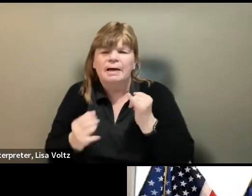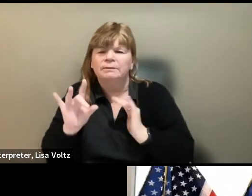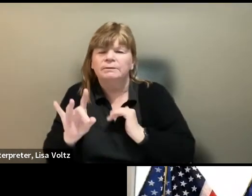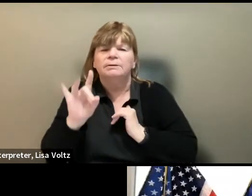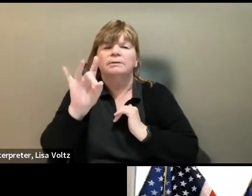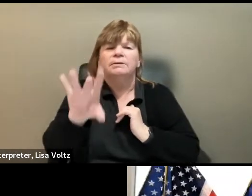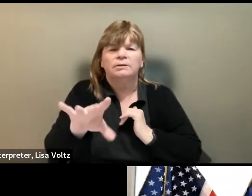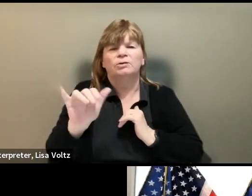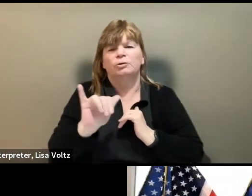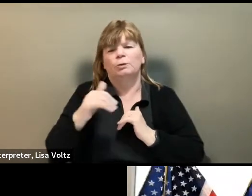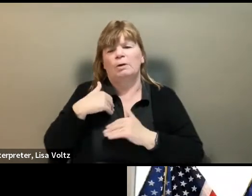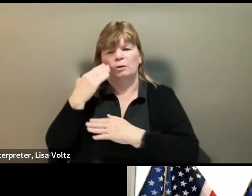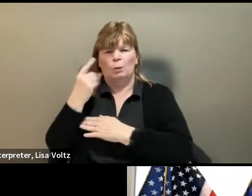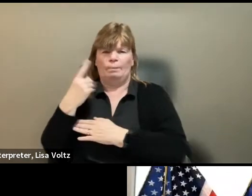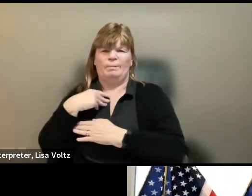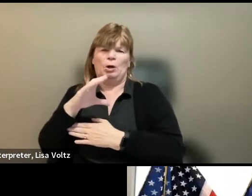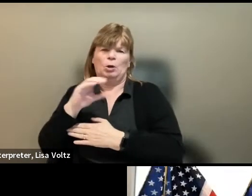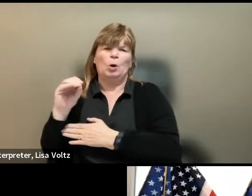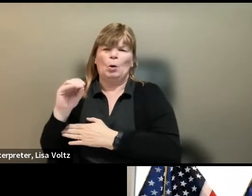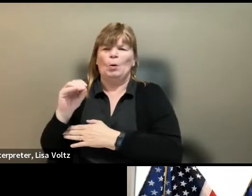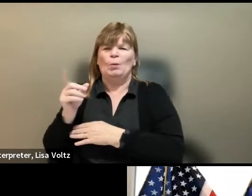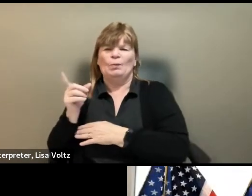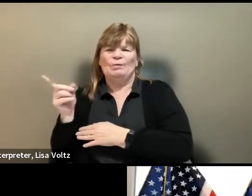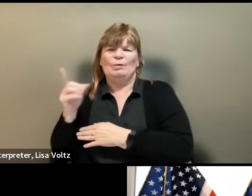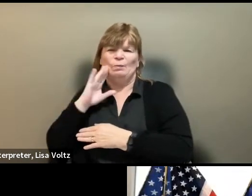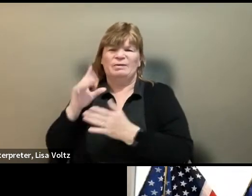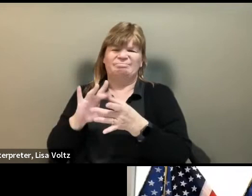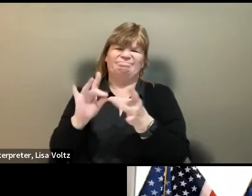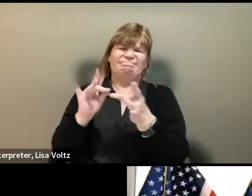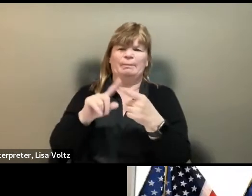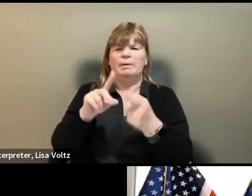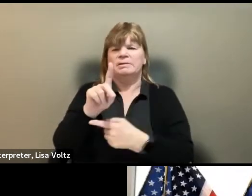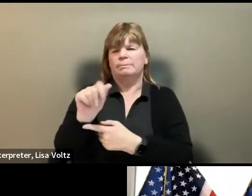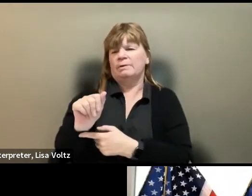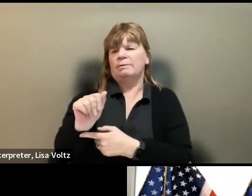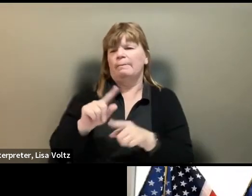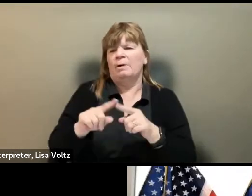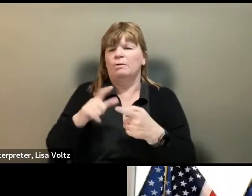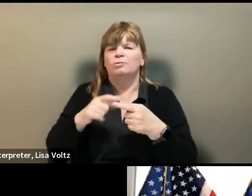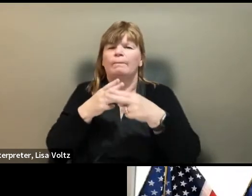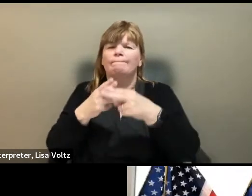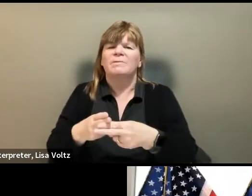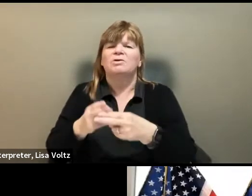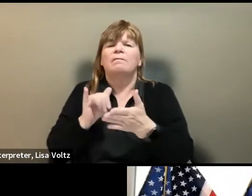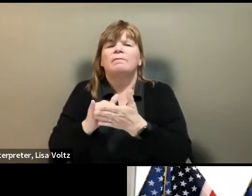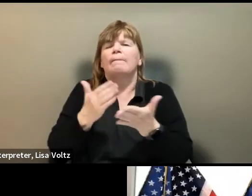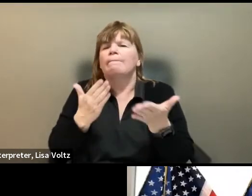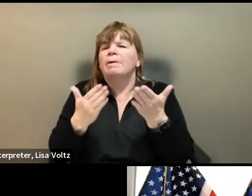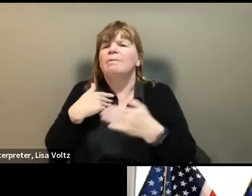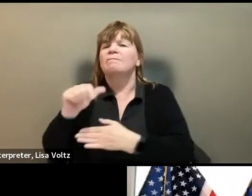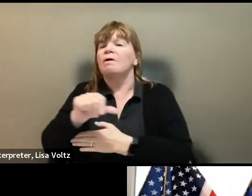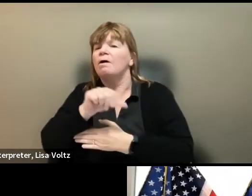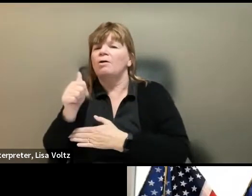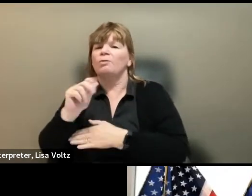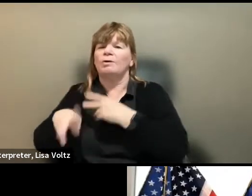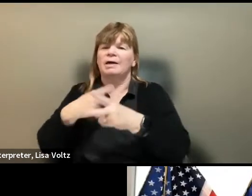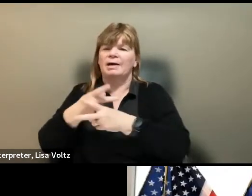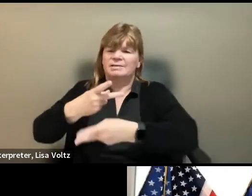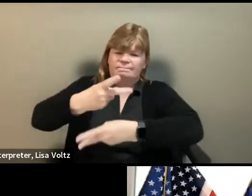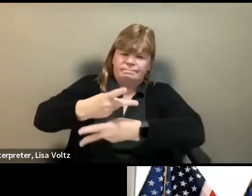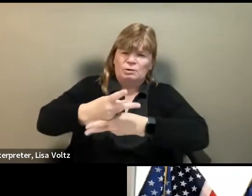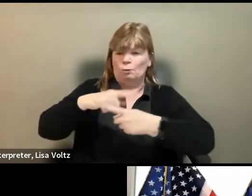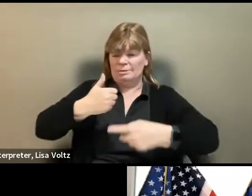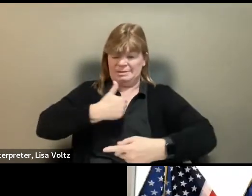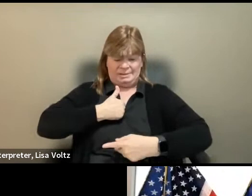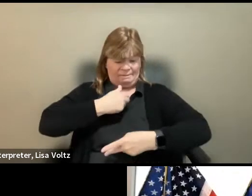I know that one of my co-panelists will be speaking about disability, and I did want to mention that there may be other caregiving or self-care